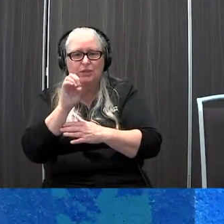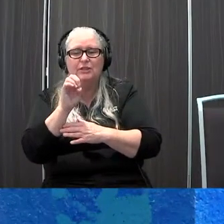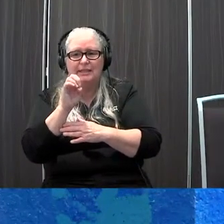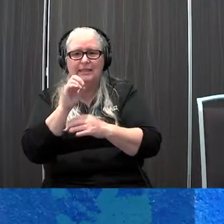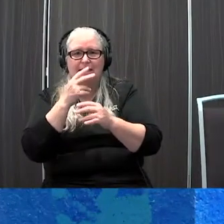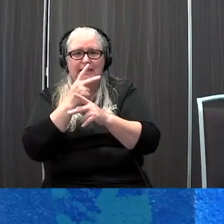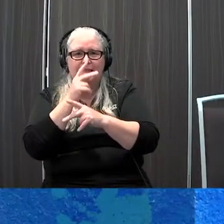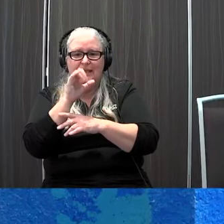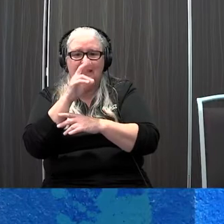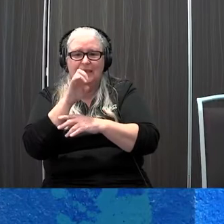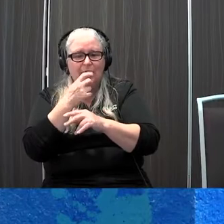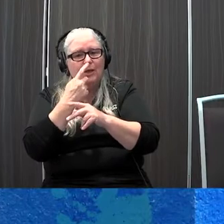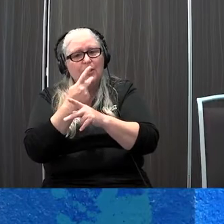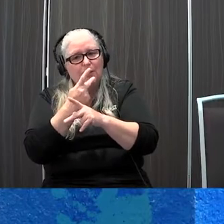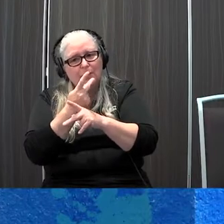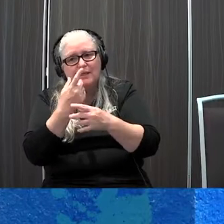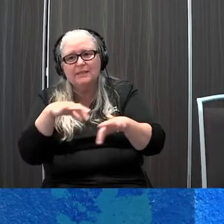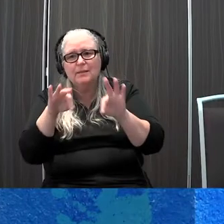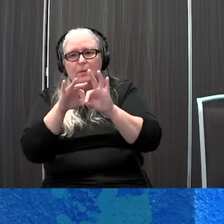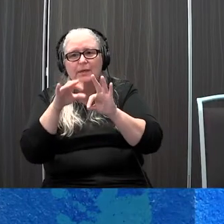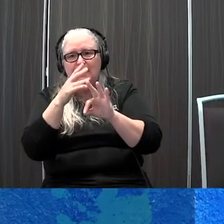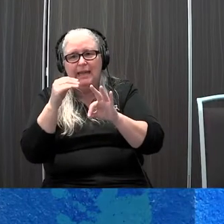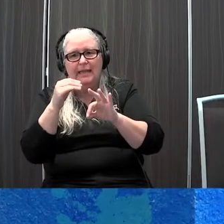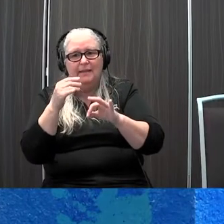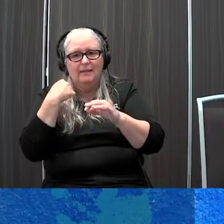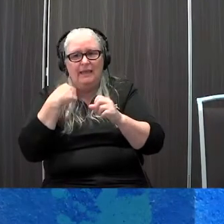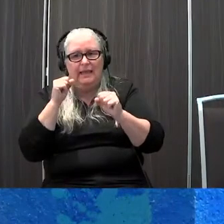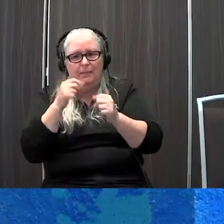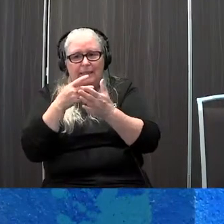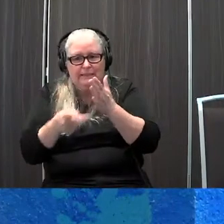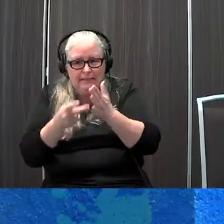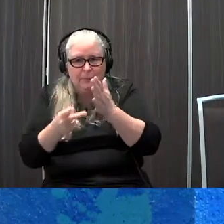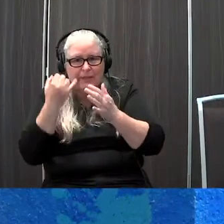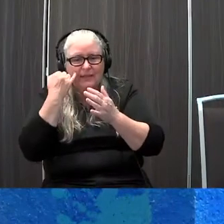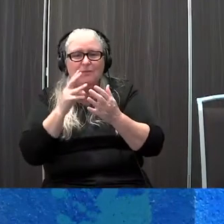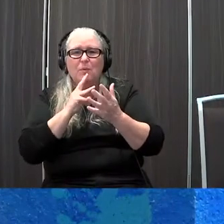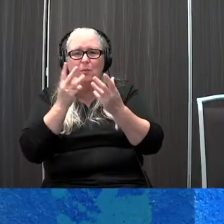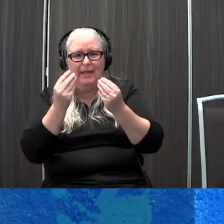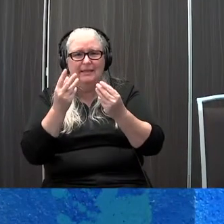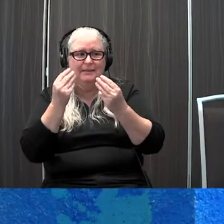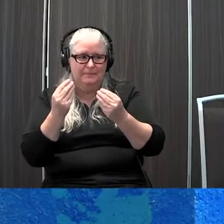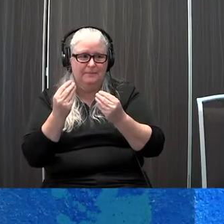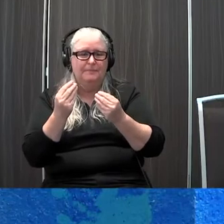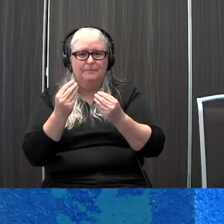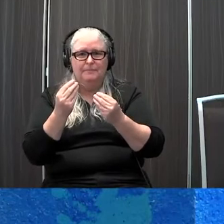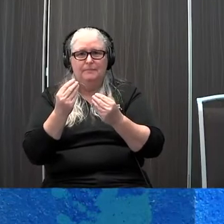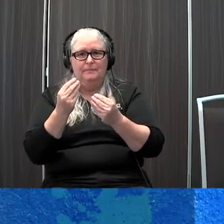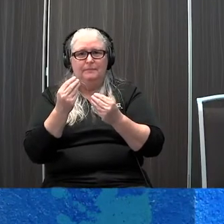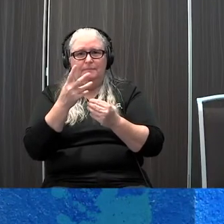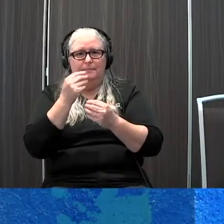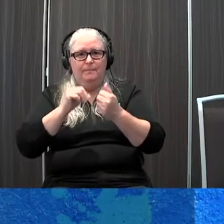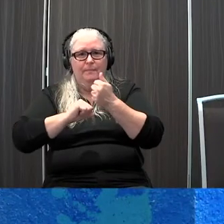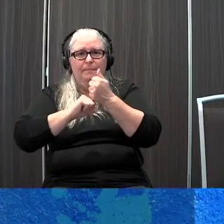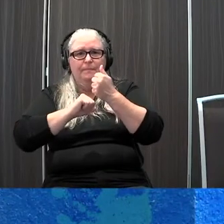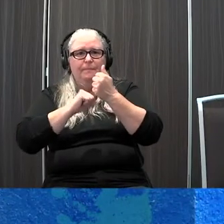sometimes having additional support allows for safety for the caregiver also if there is needed support with transits and then support for